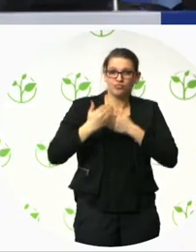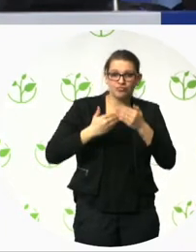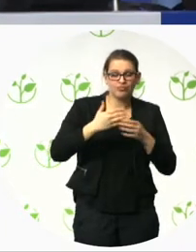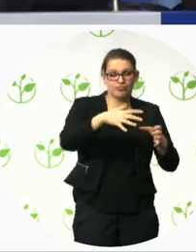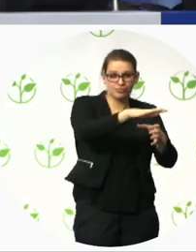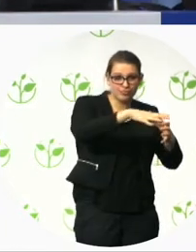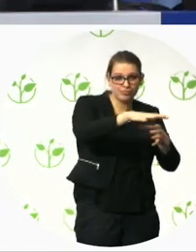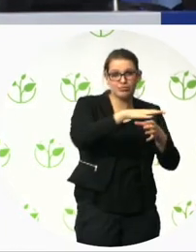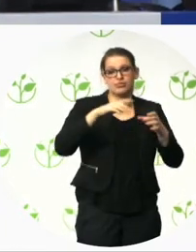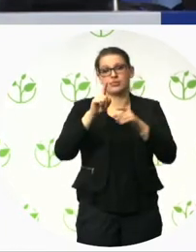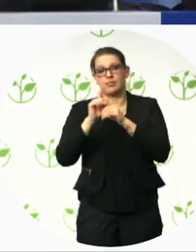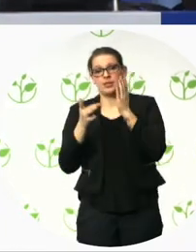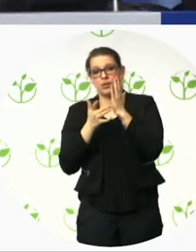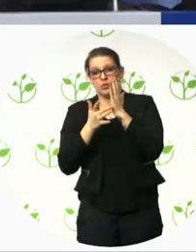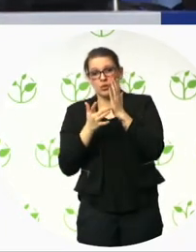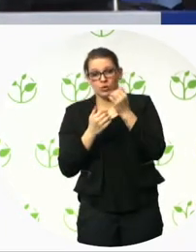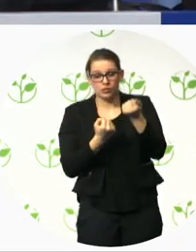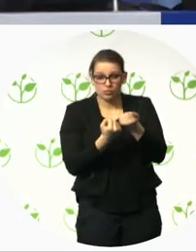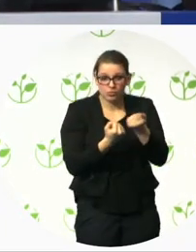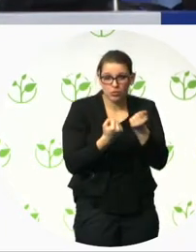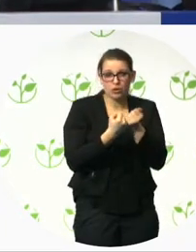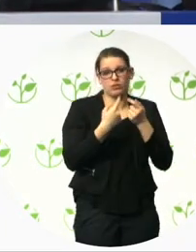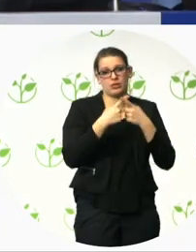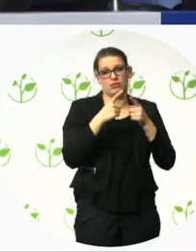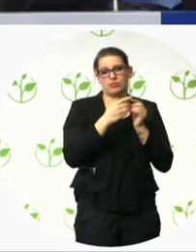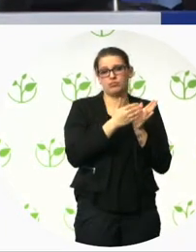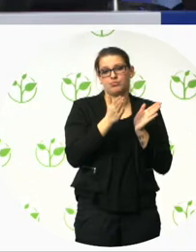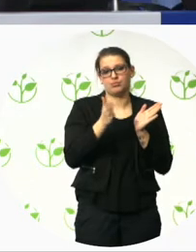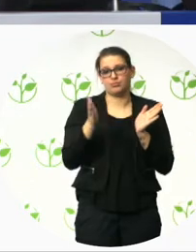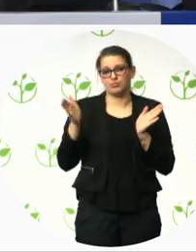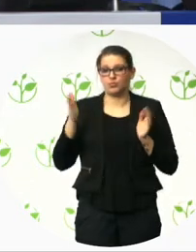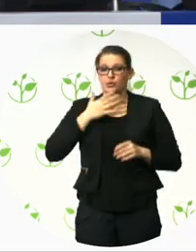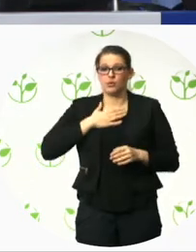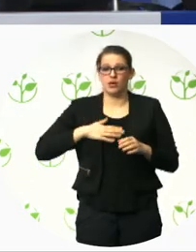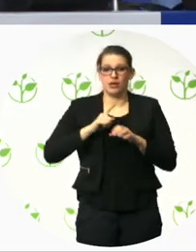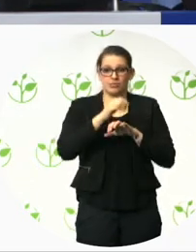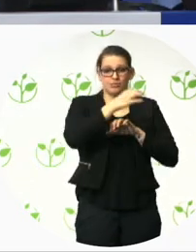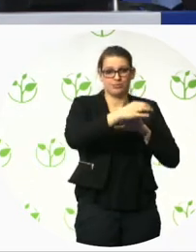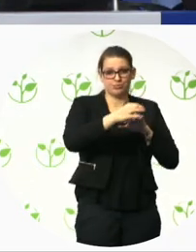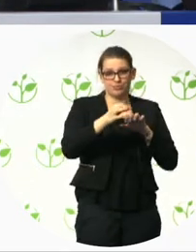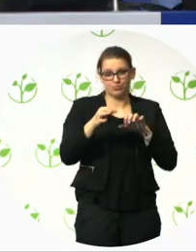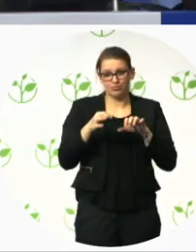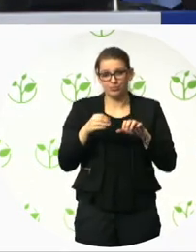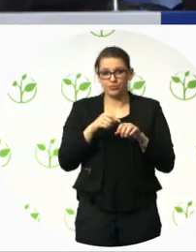potential visible and create win-win situations for everyone involved in the neighborhood.